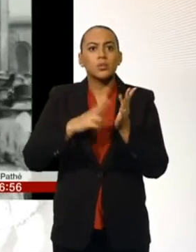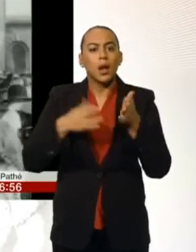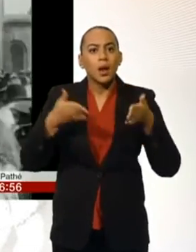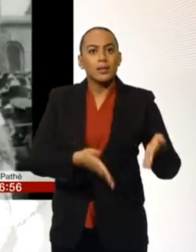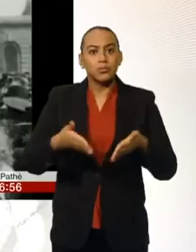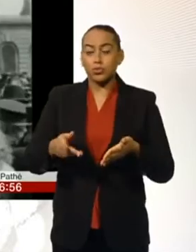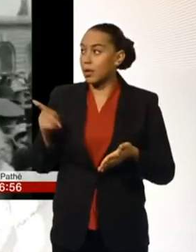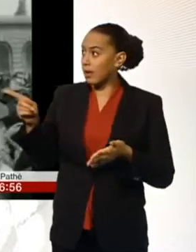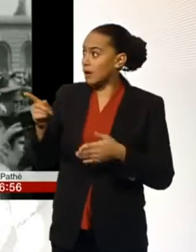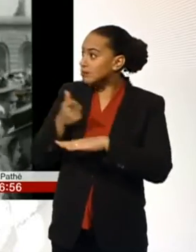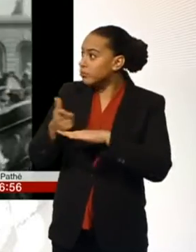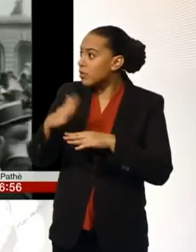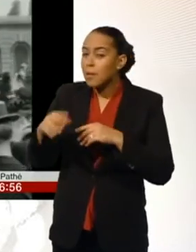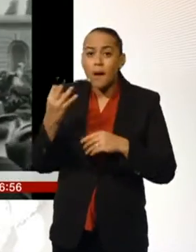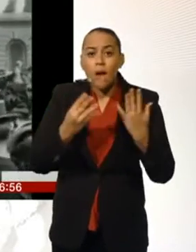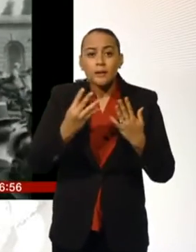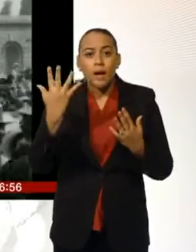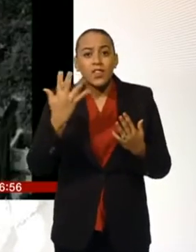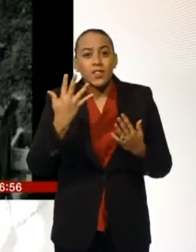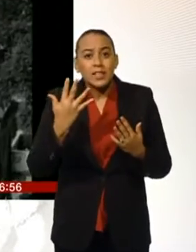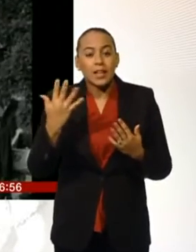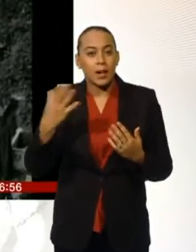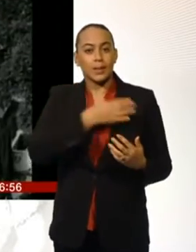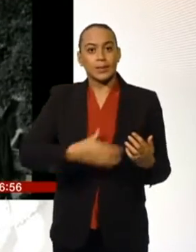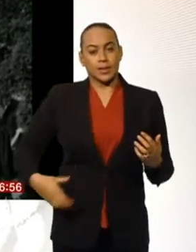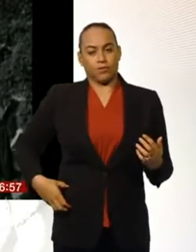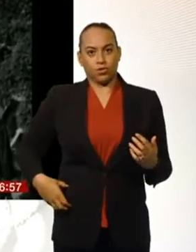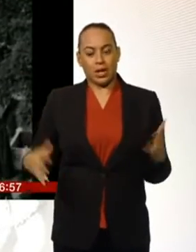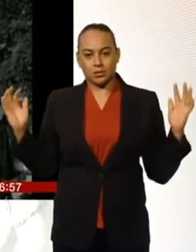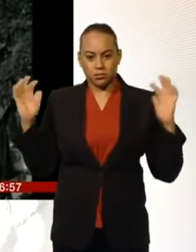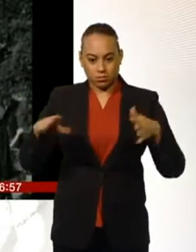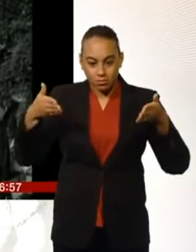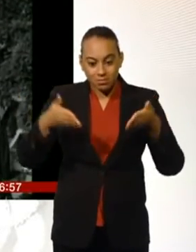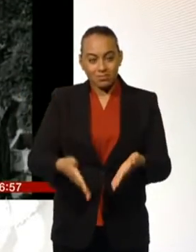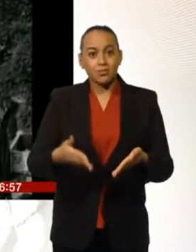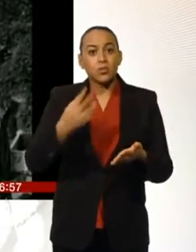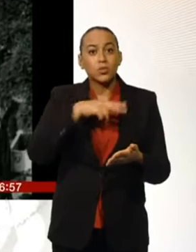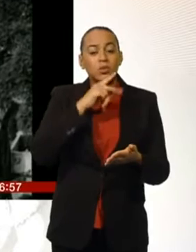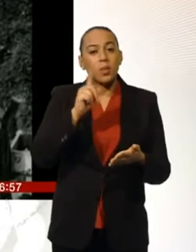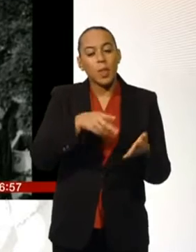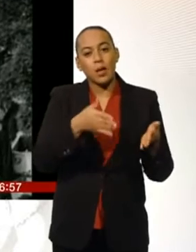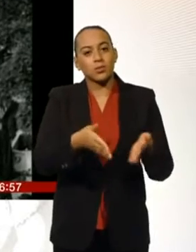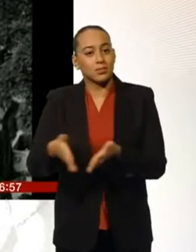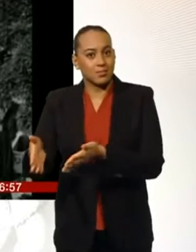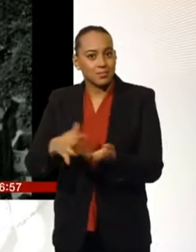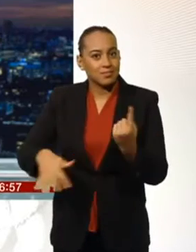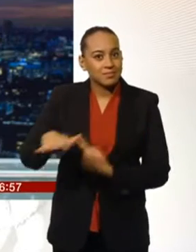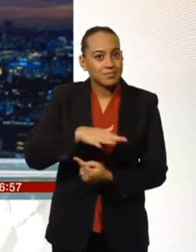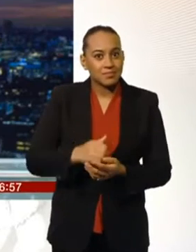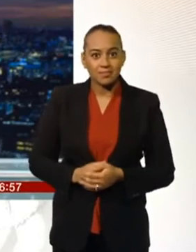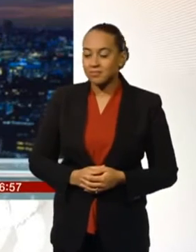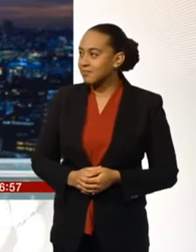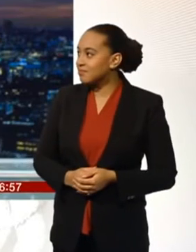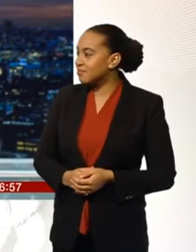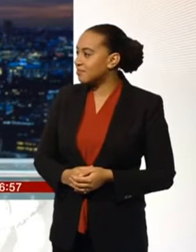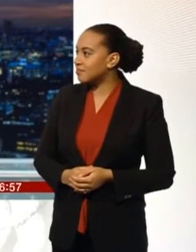These pictures are from 1915. The suffragette Emmeline Pankhurst is among more than 200,000 people buried there. Now